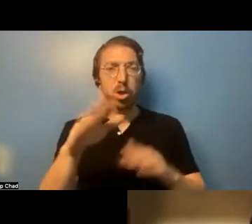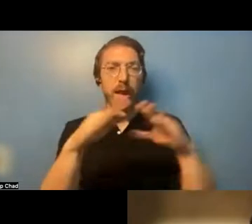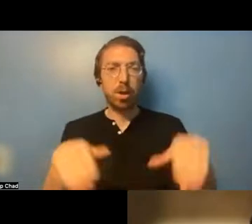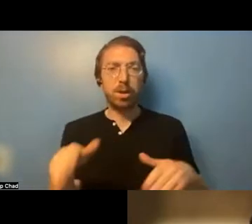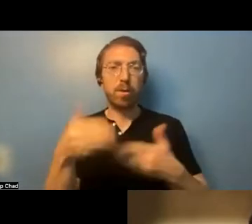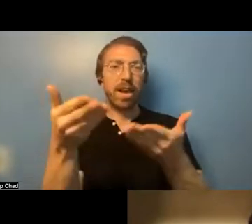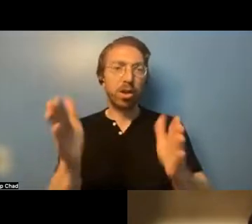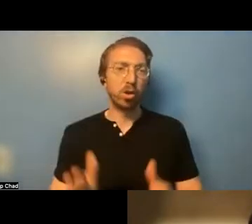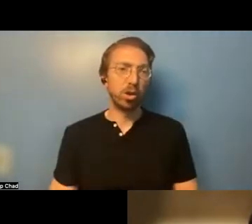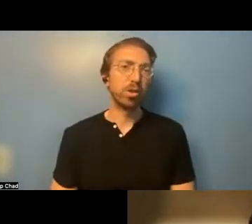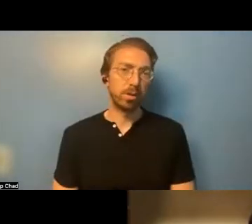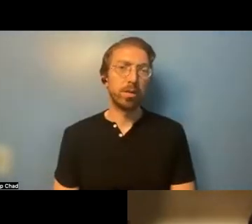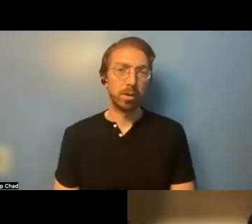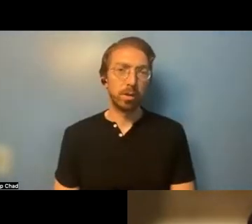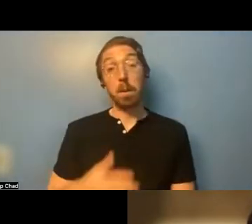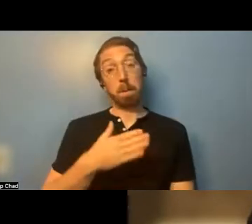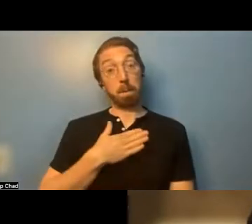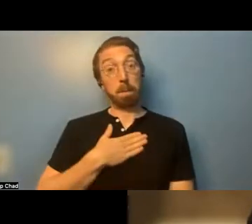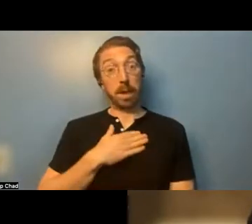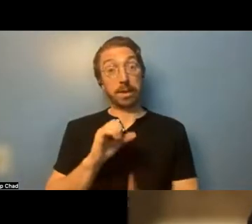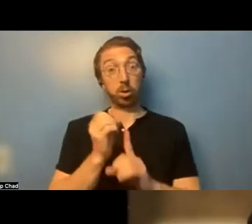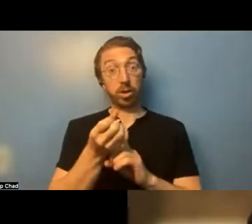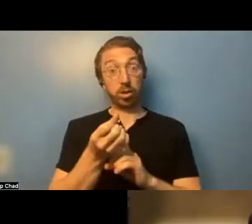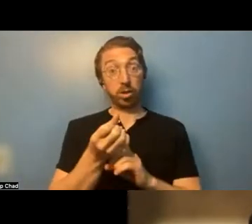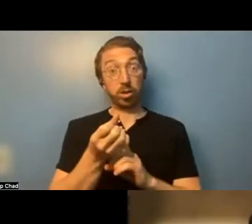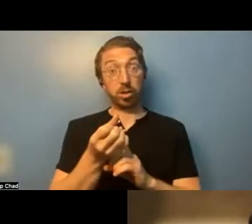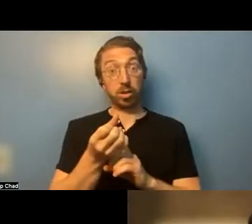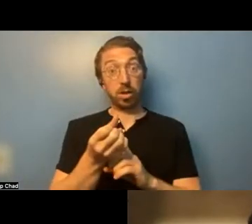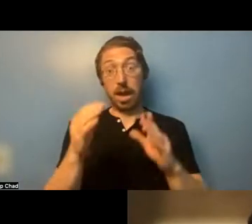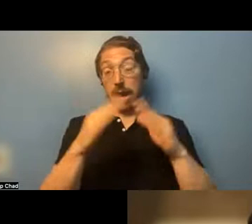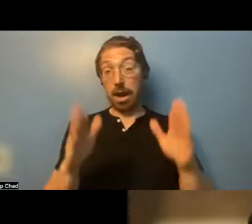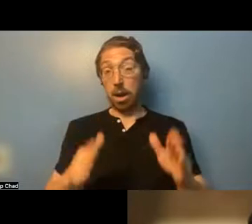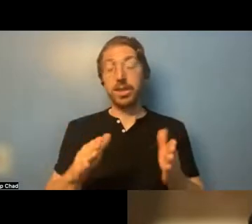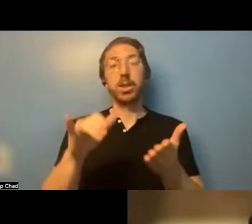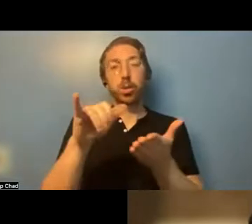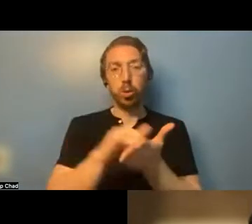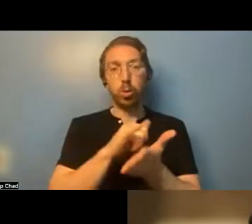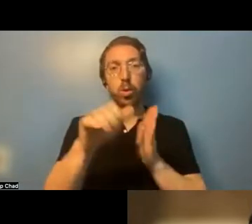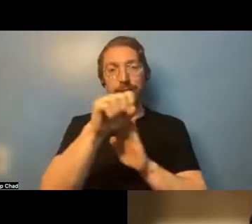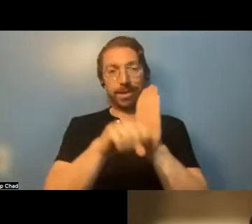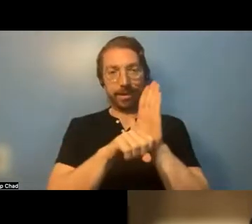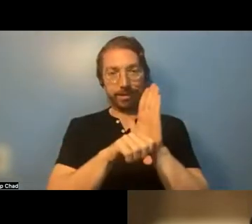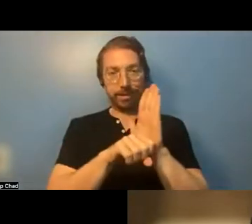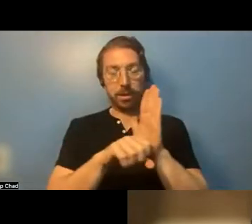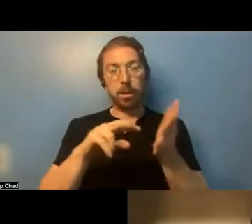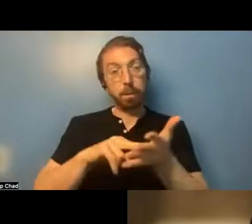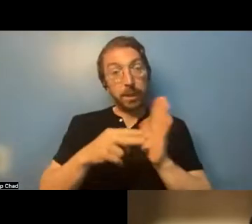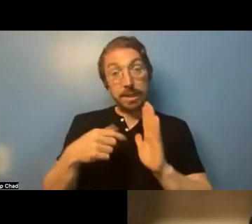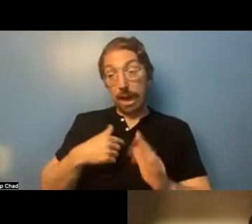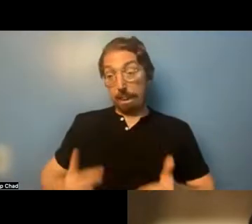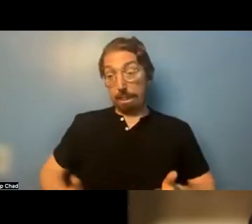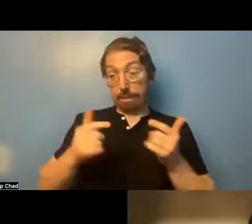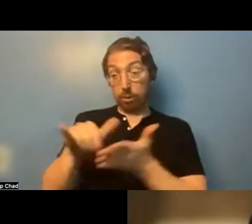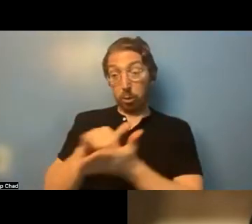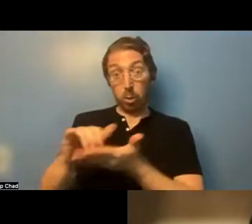I have a housing through the New York state. And so even though I'm in New York city, when I did try to call the Department of